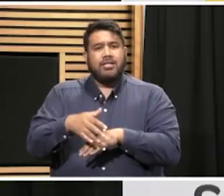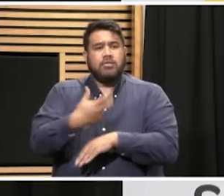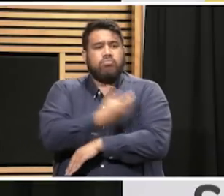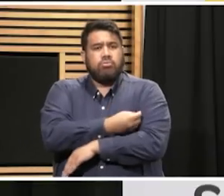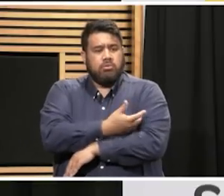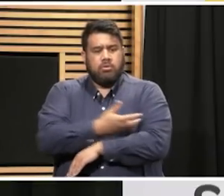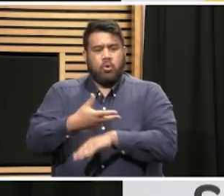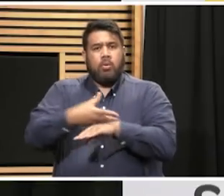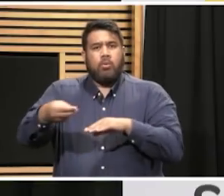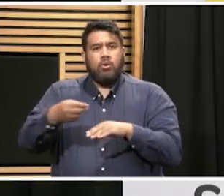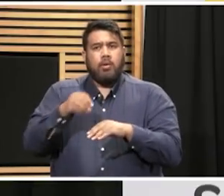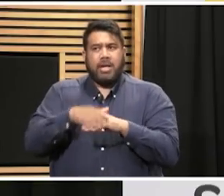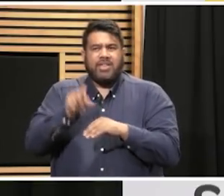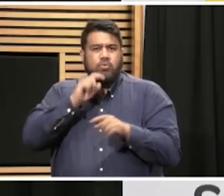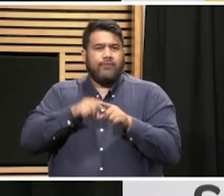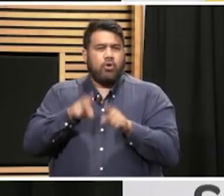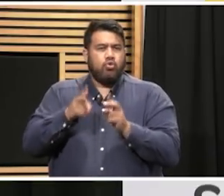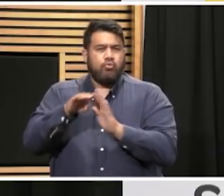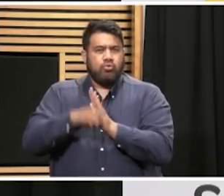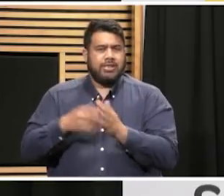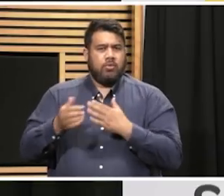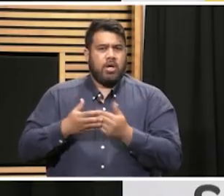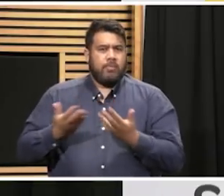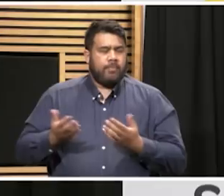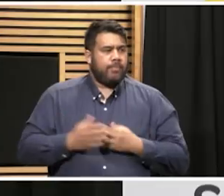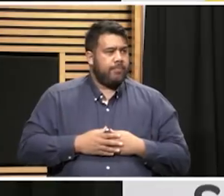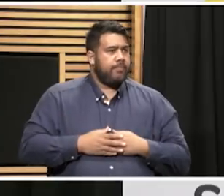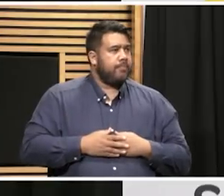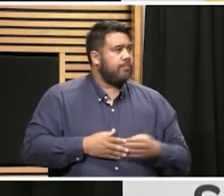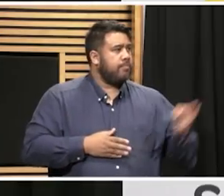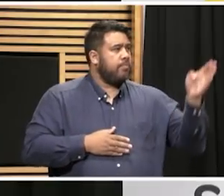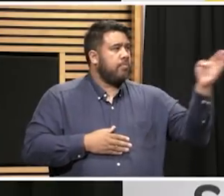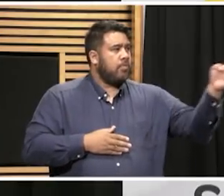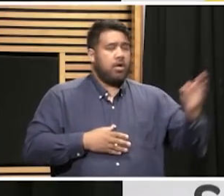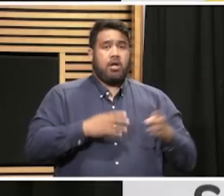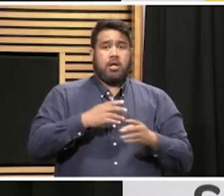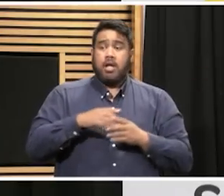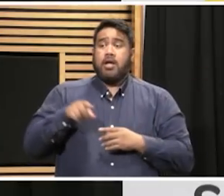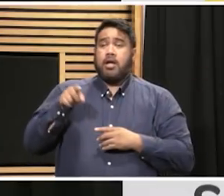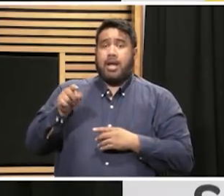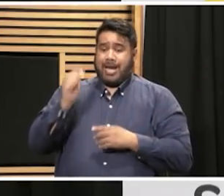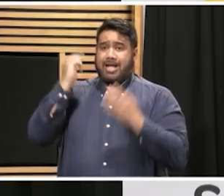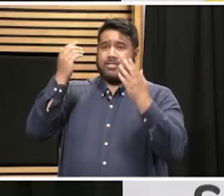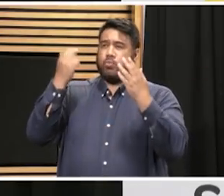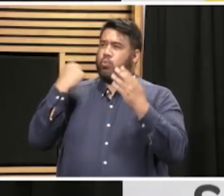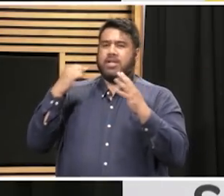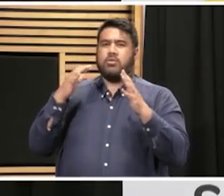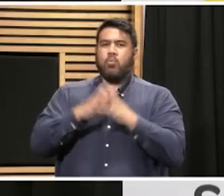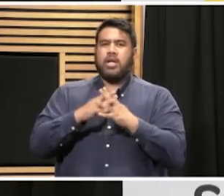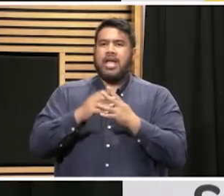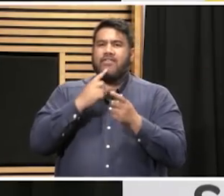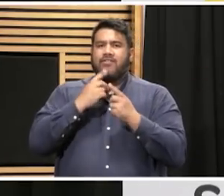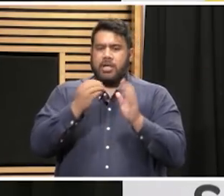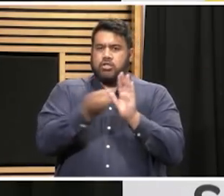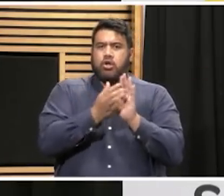or in any other setting where it was required. PPE guidelines for home care workers that were put online last week they're no longer